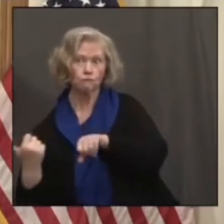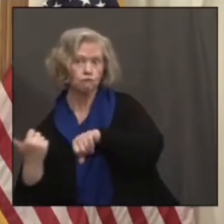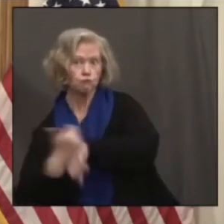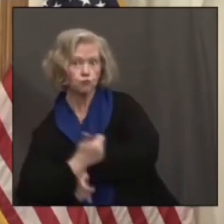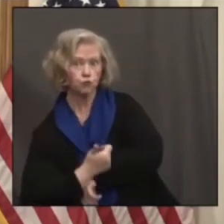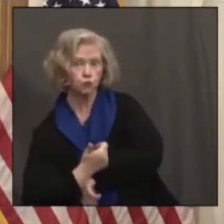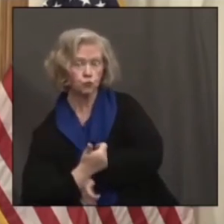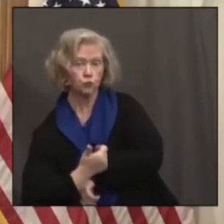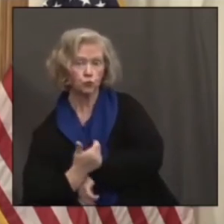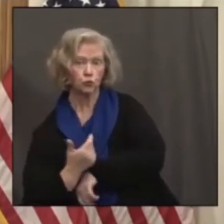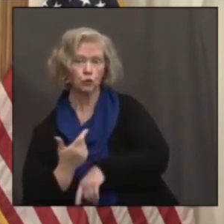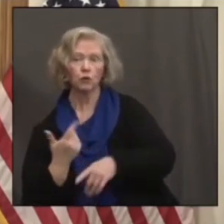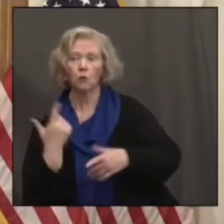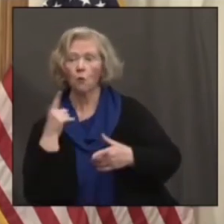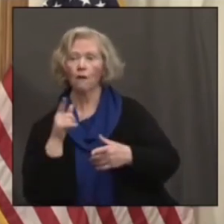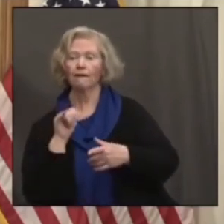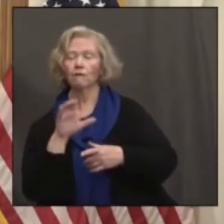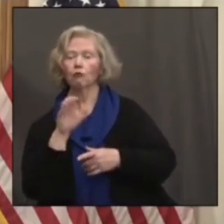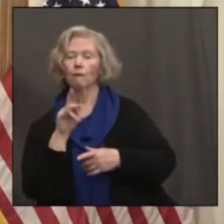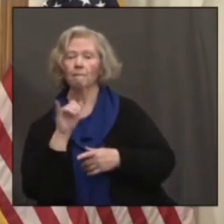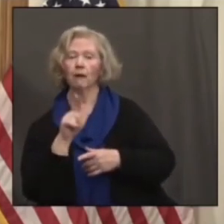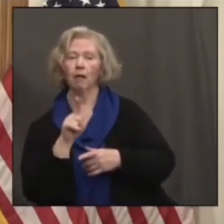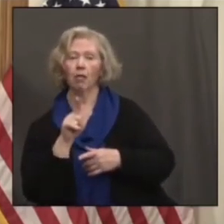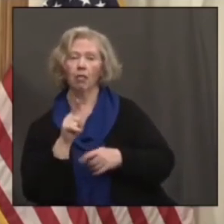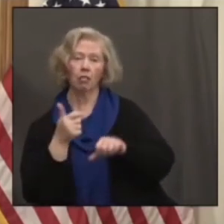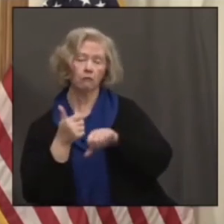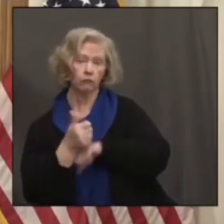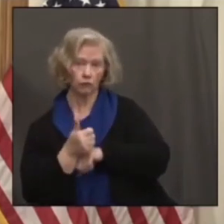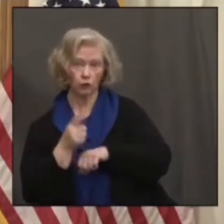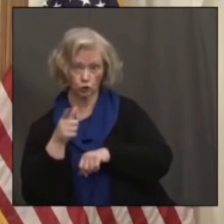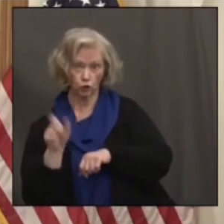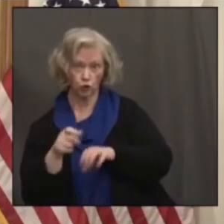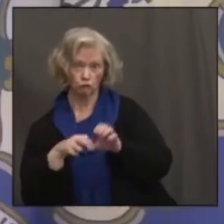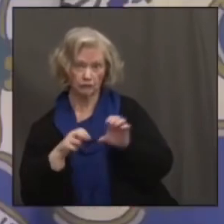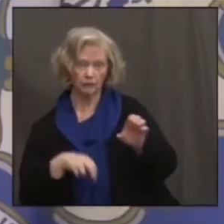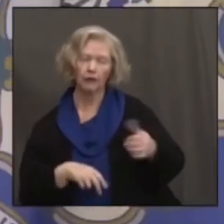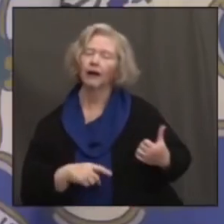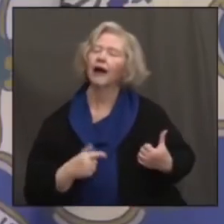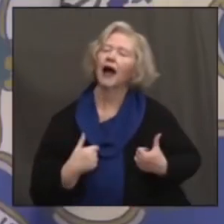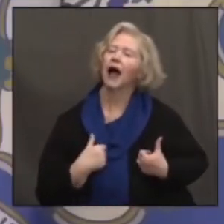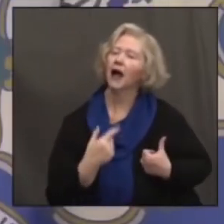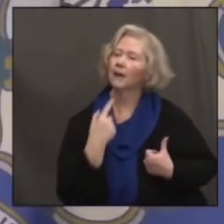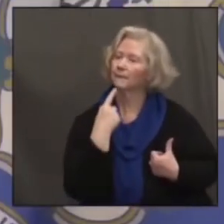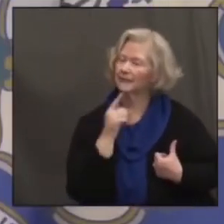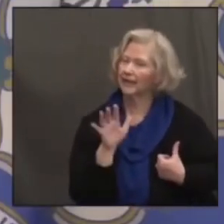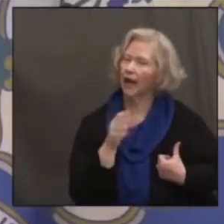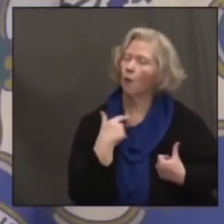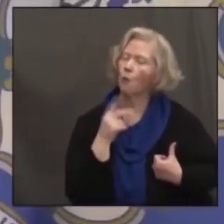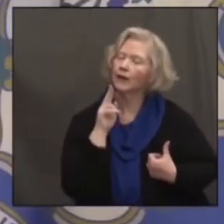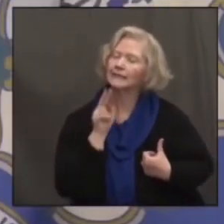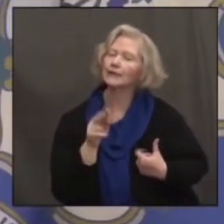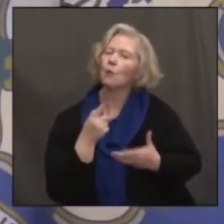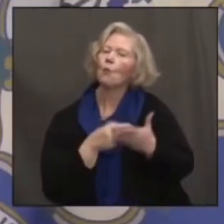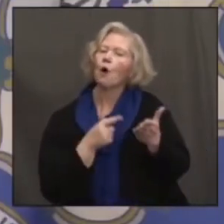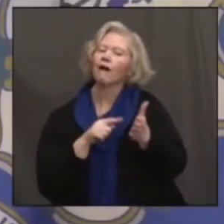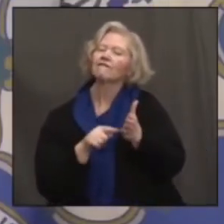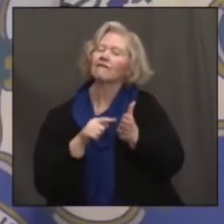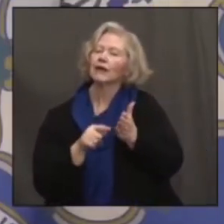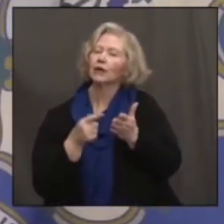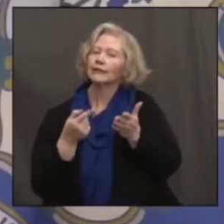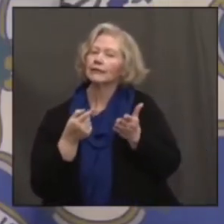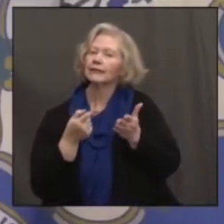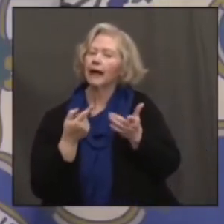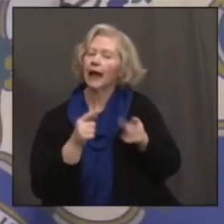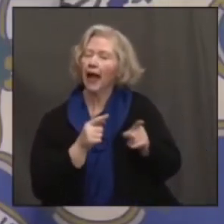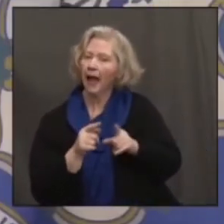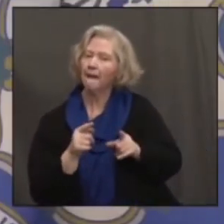charges are filed against him? I'm saying, let's see what the investigation shows. Let's do it quickly so we can get onto